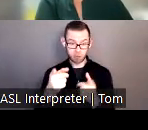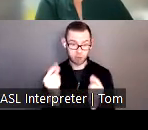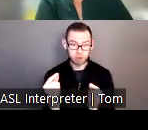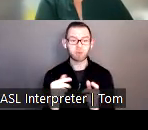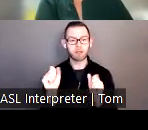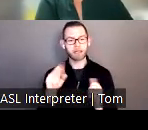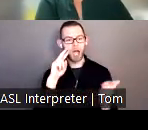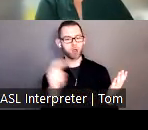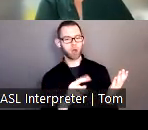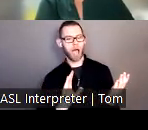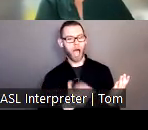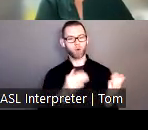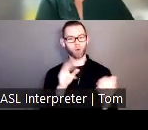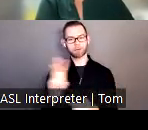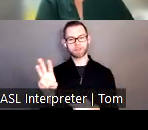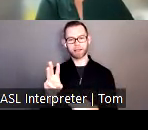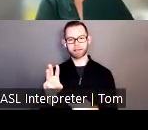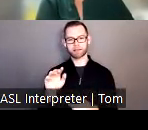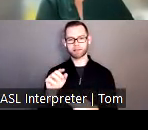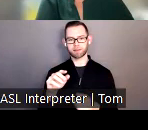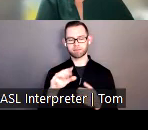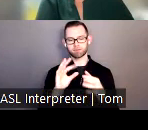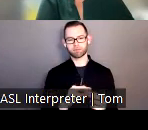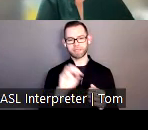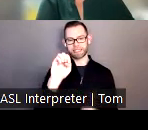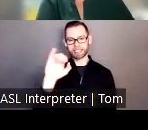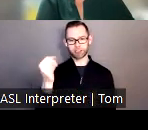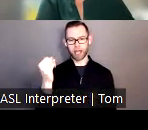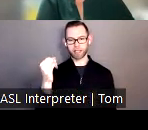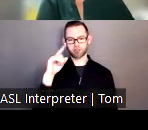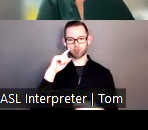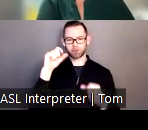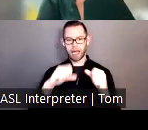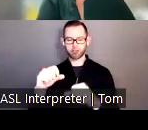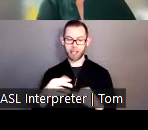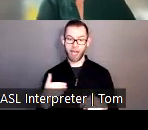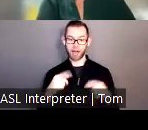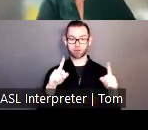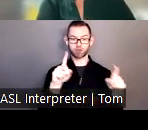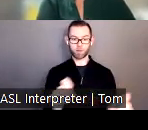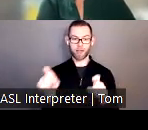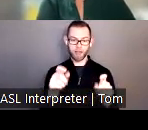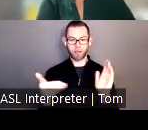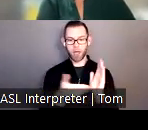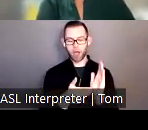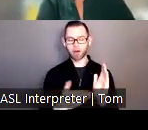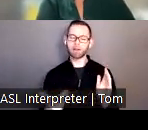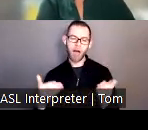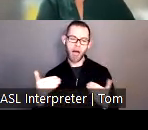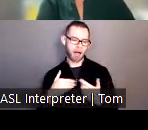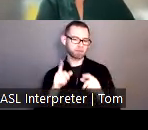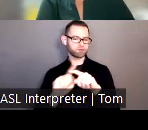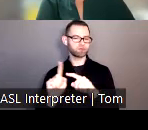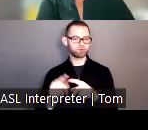website and look at the link for the survey, and there are several concise questions there